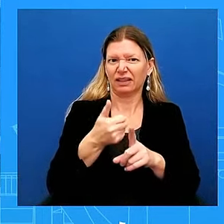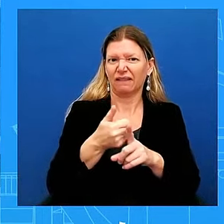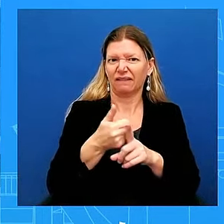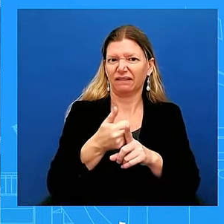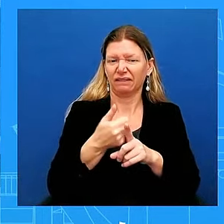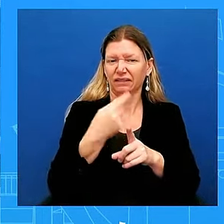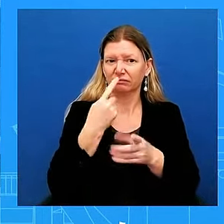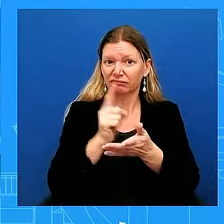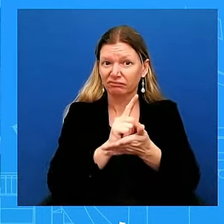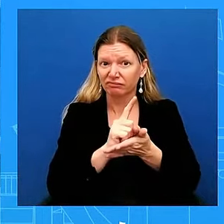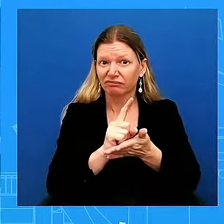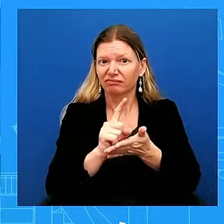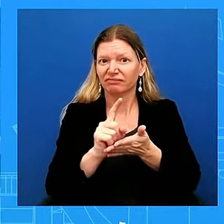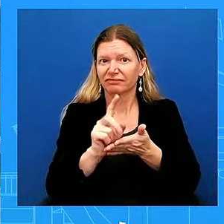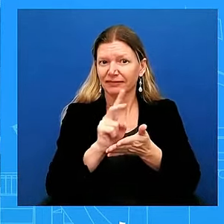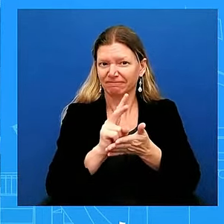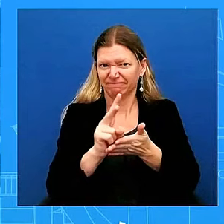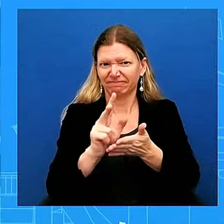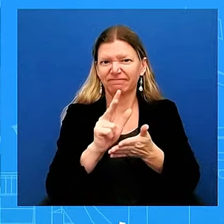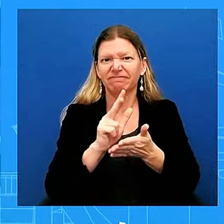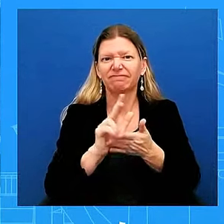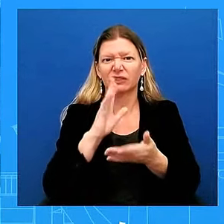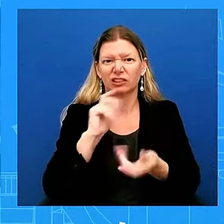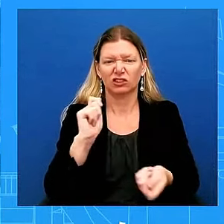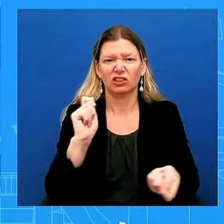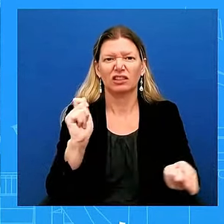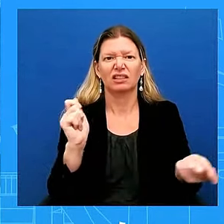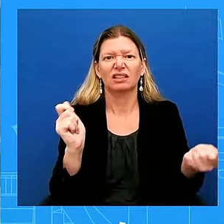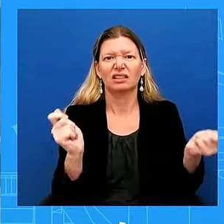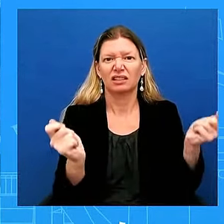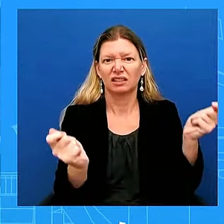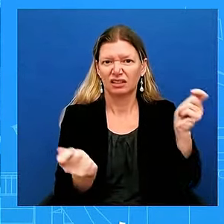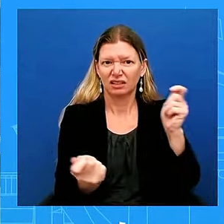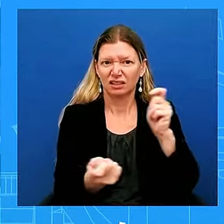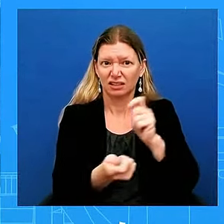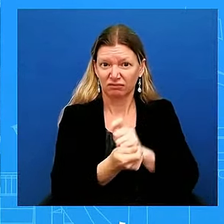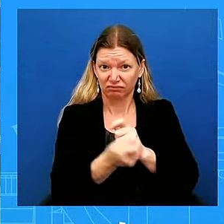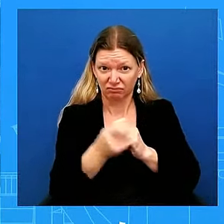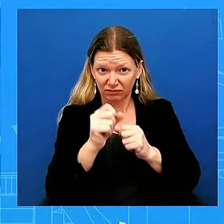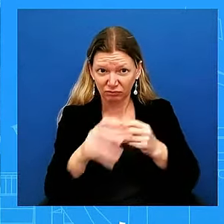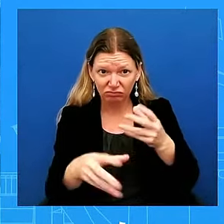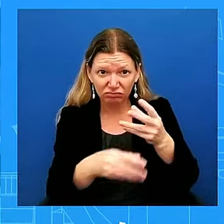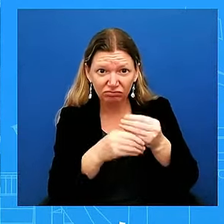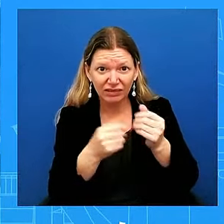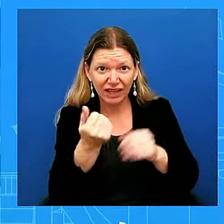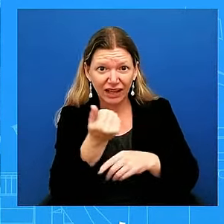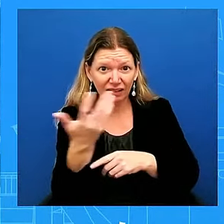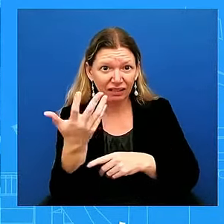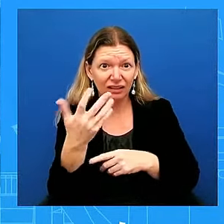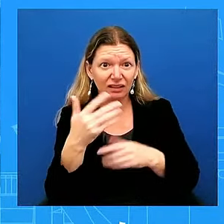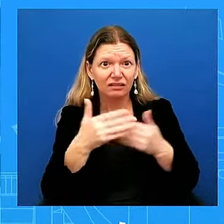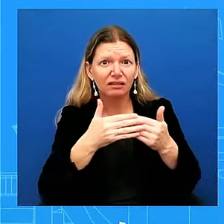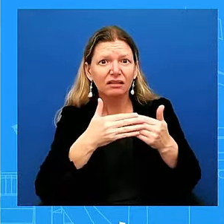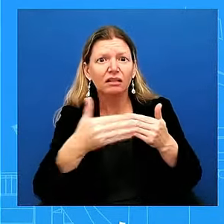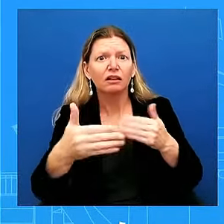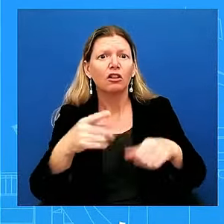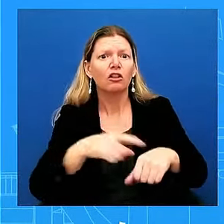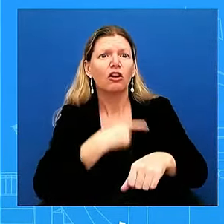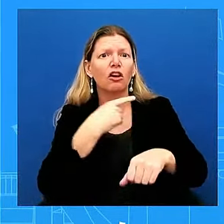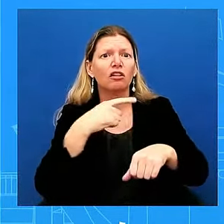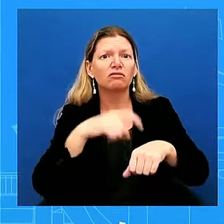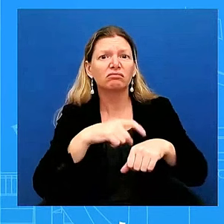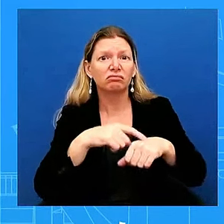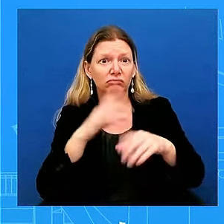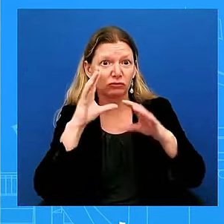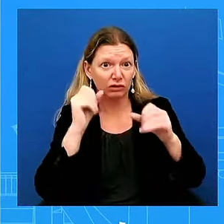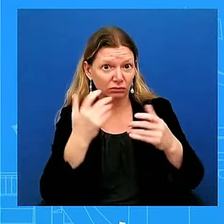dynamic would change significantly. And can you say anything about how long the President is willing to wait? MS. So, look, a couple of things. We're going to